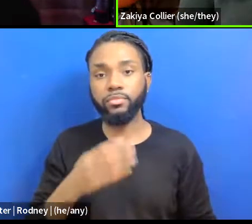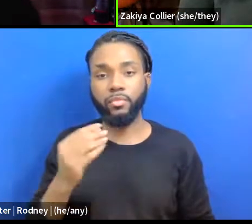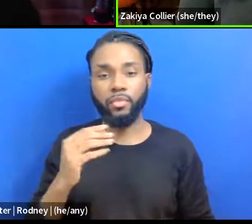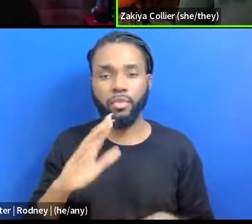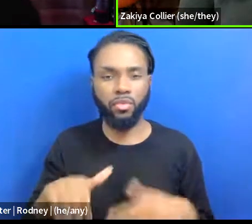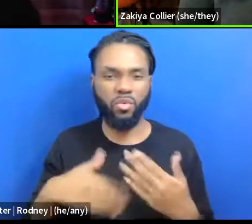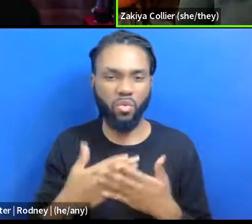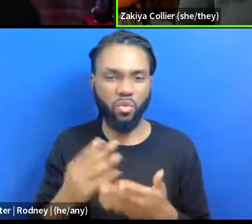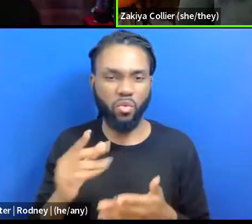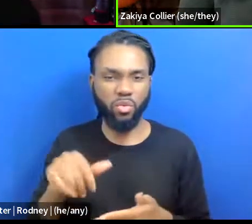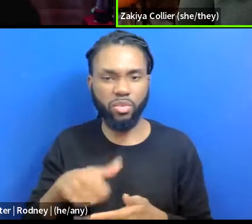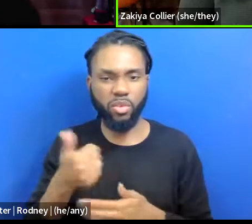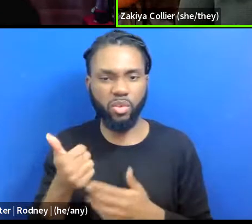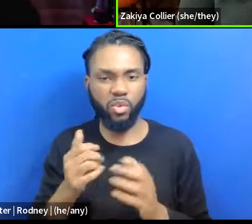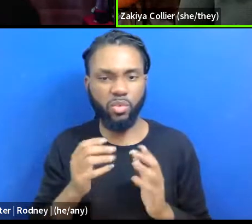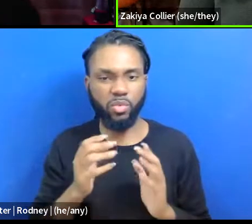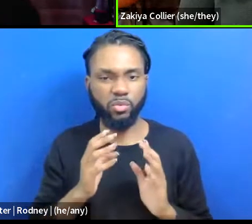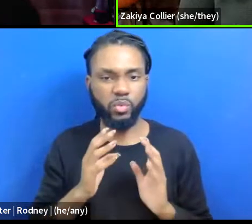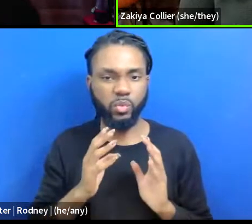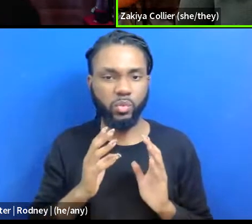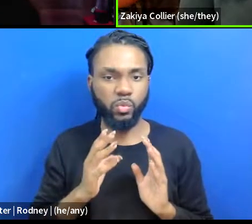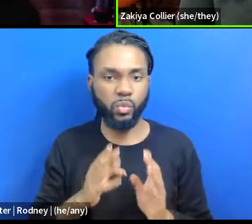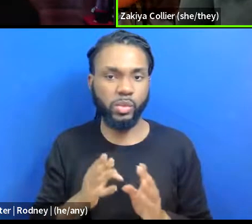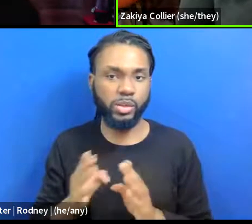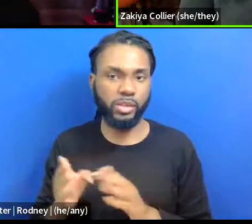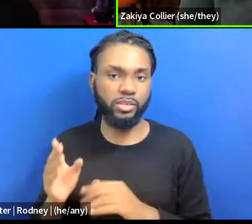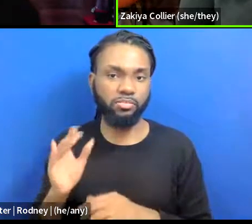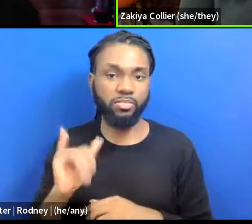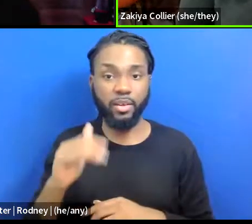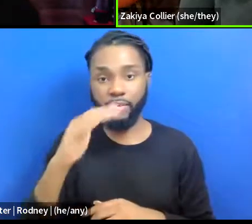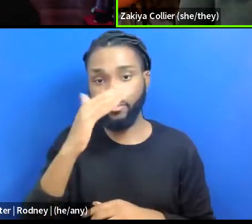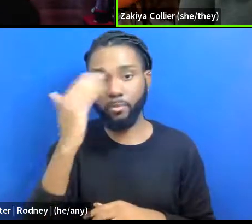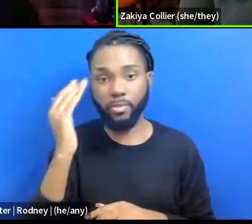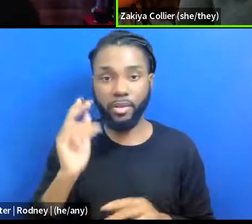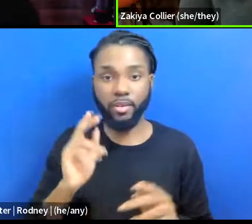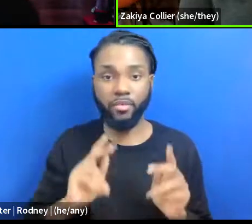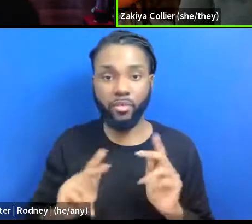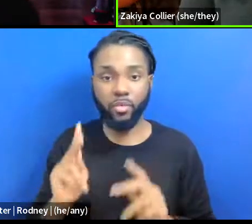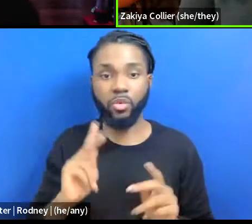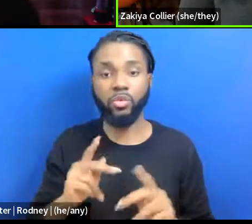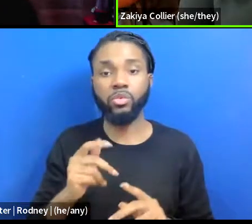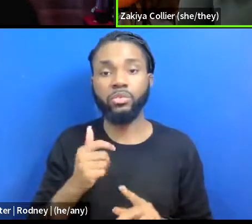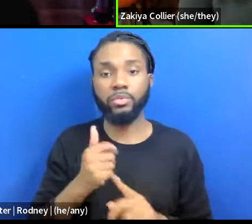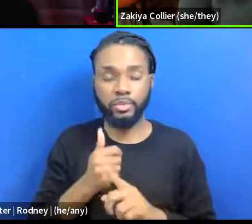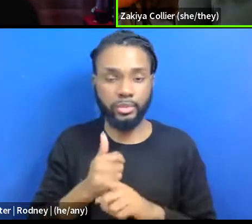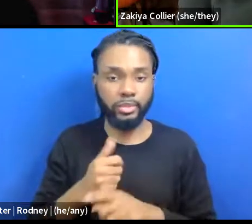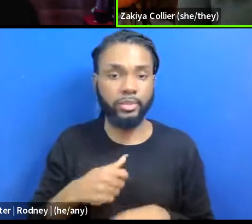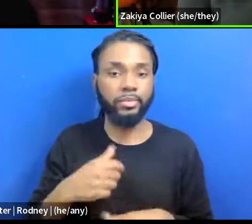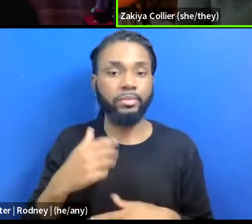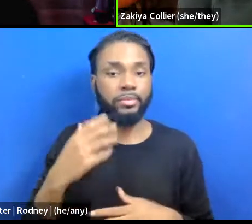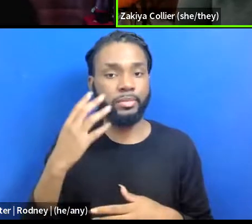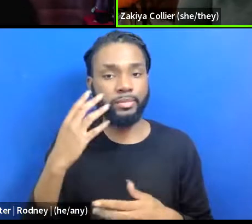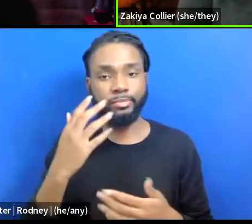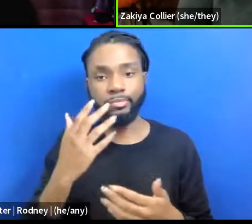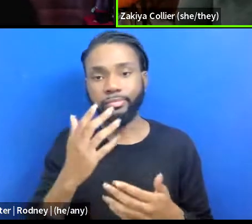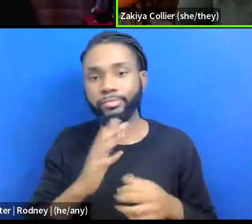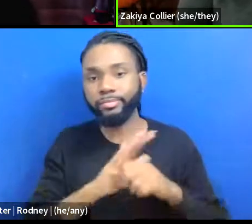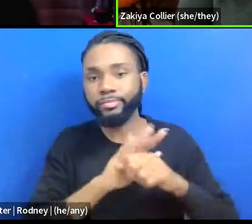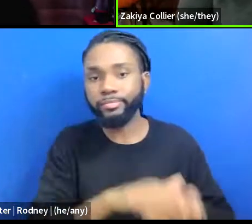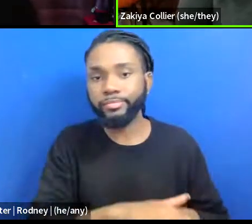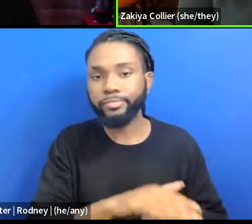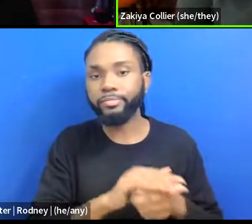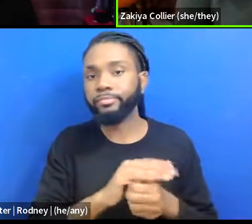ways that, um, black folks are disenfranchised or like not,